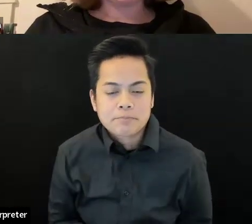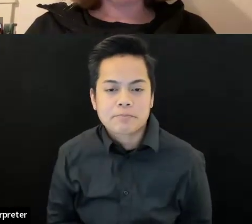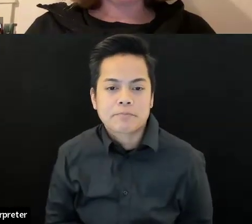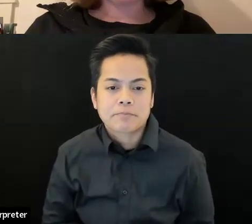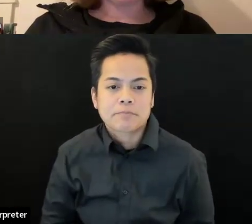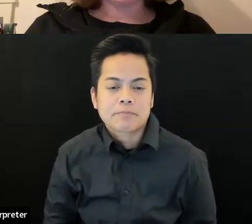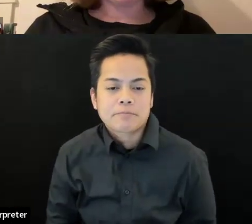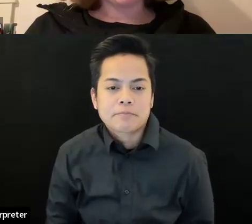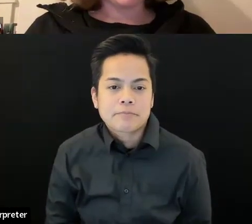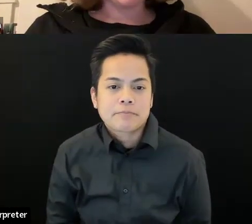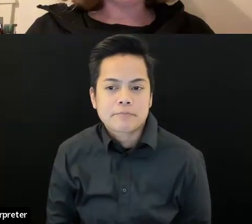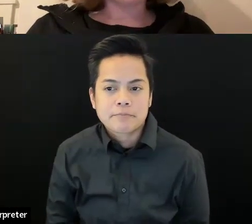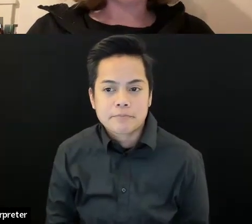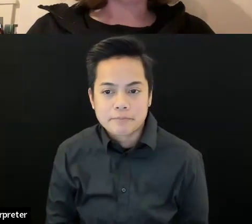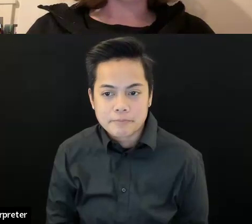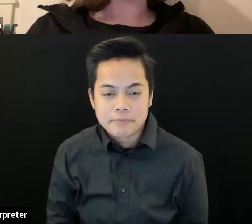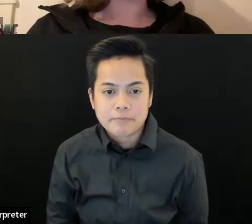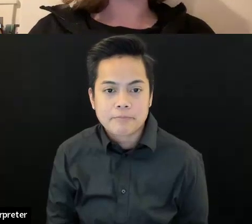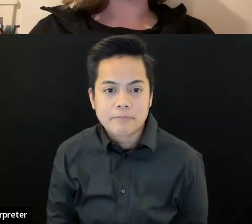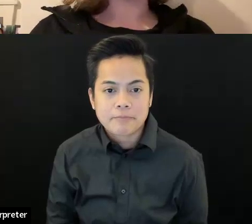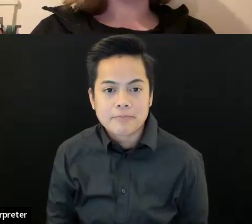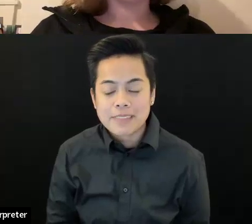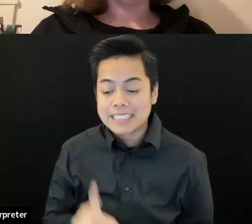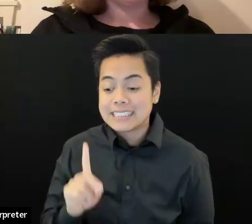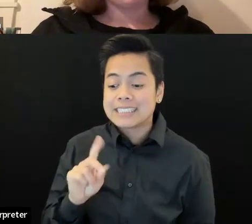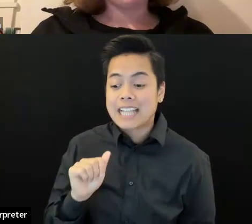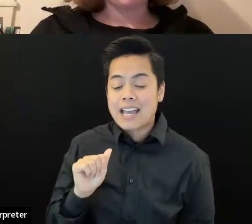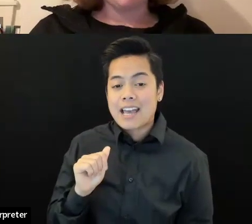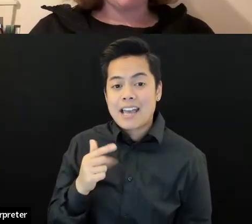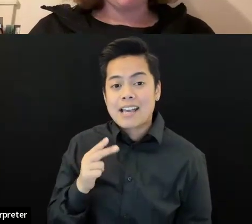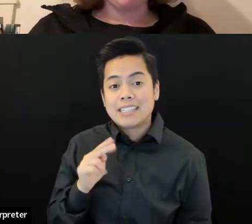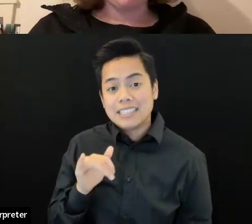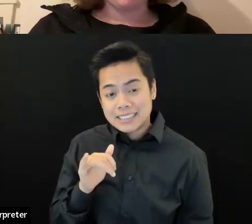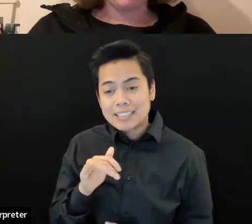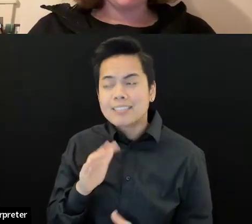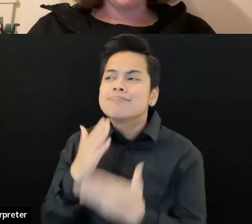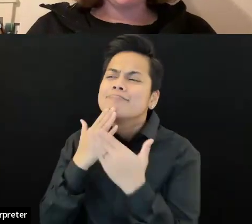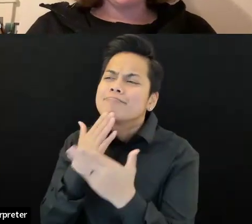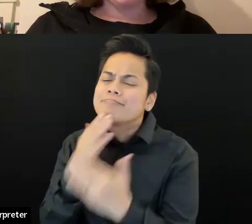Thank you, Mika. And we have someone with a raised hand. Yes, she is. Okay, great.